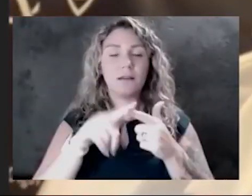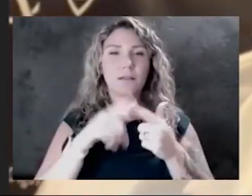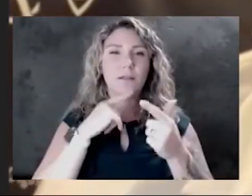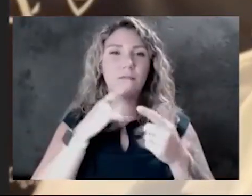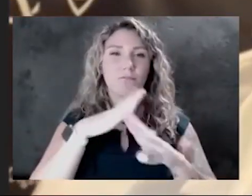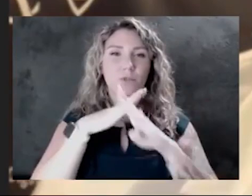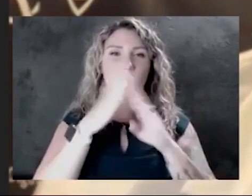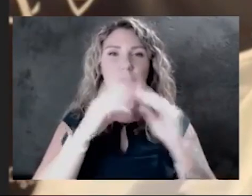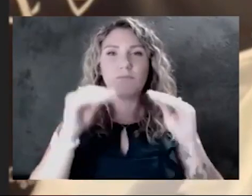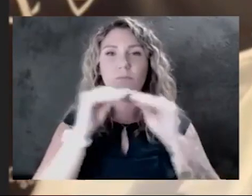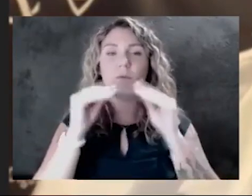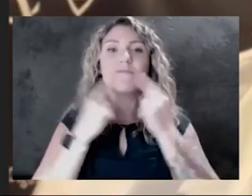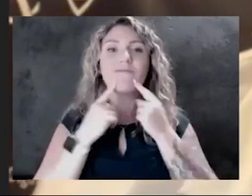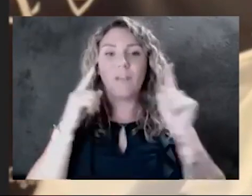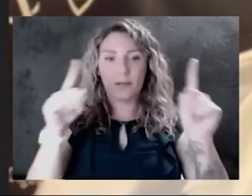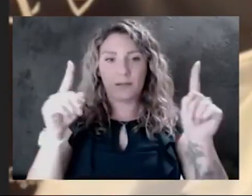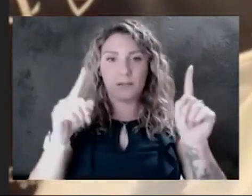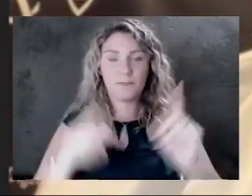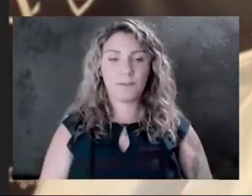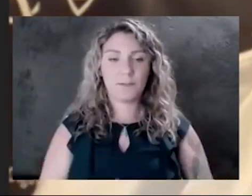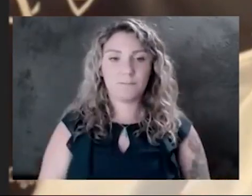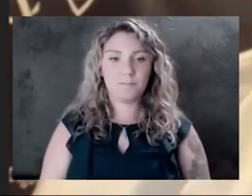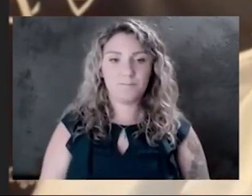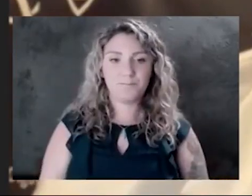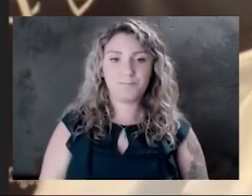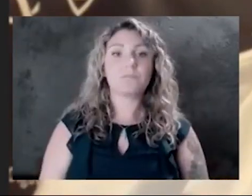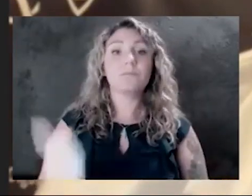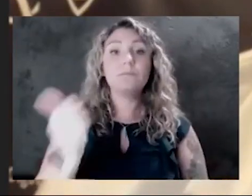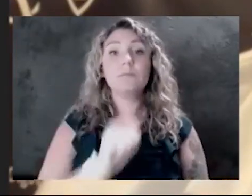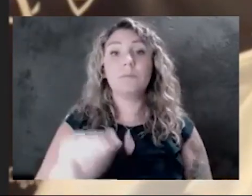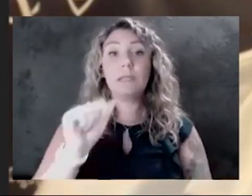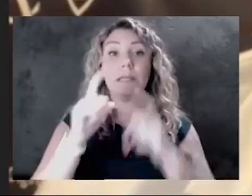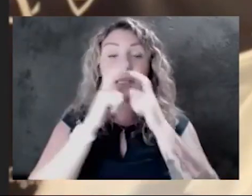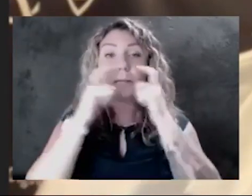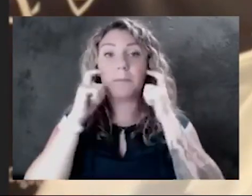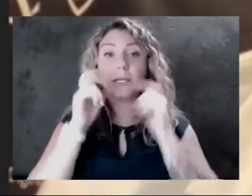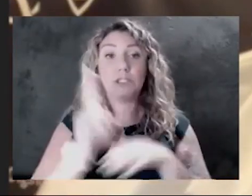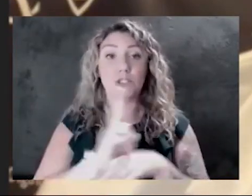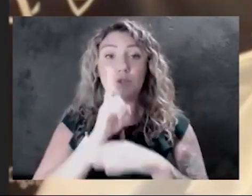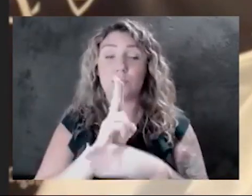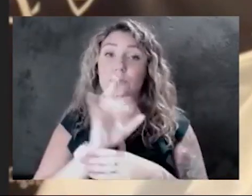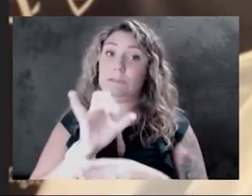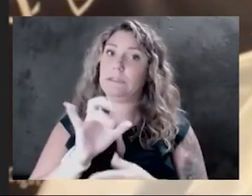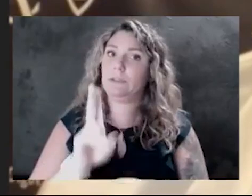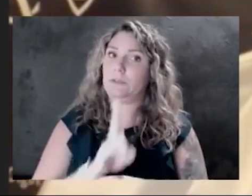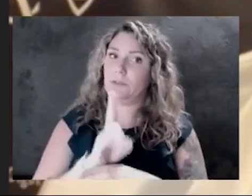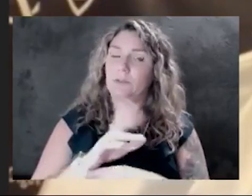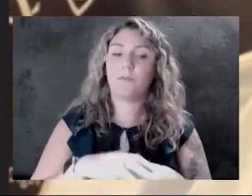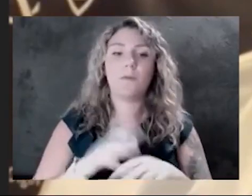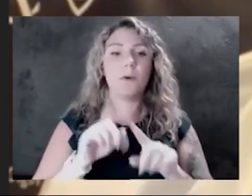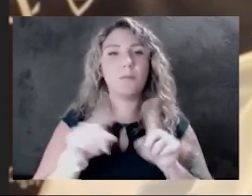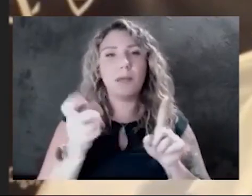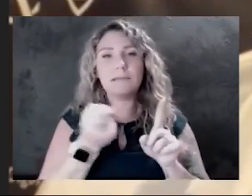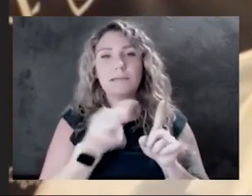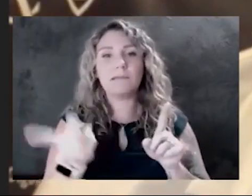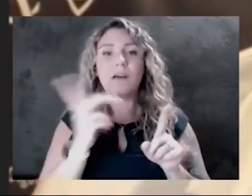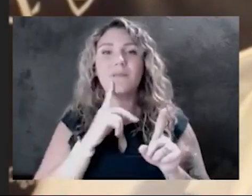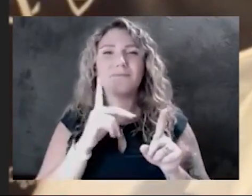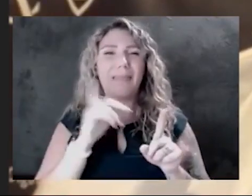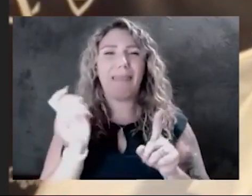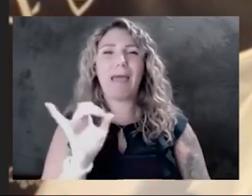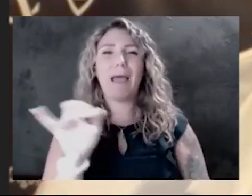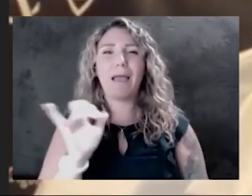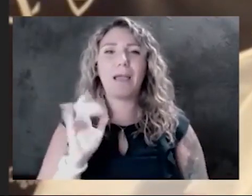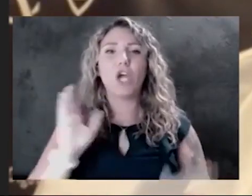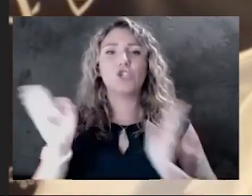Any mask that you will wear is useful, but some of these that are like scarves really